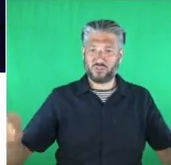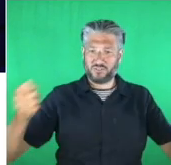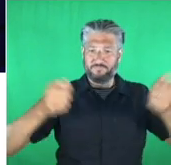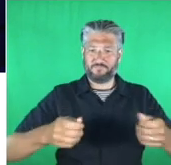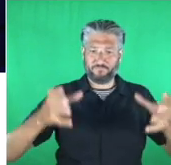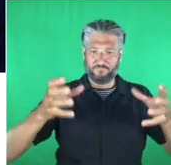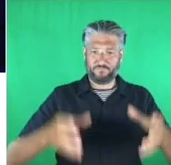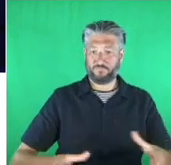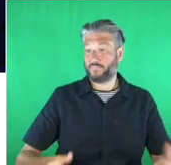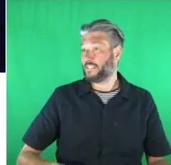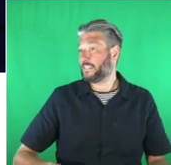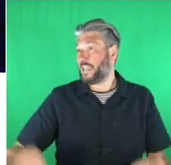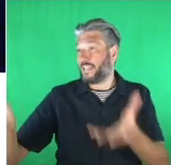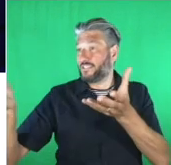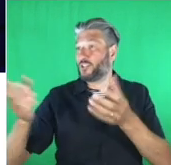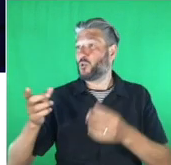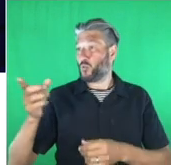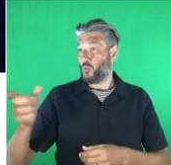this year's winner.